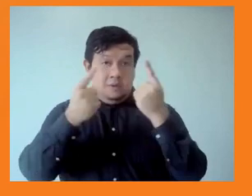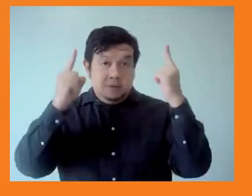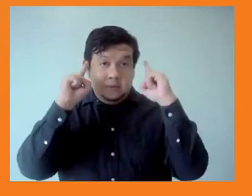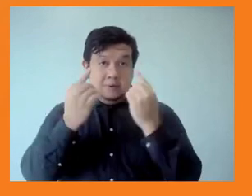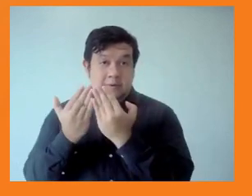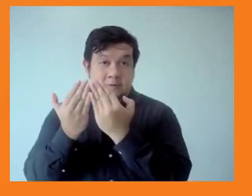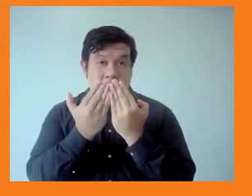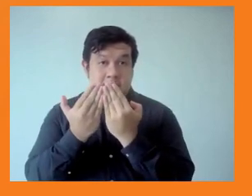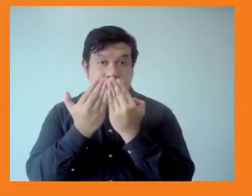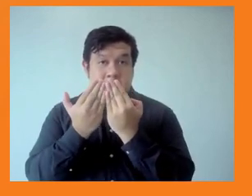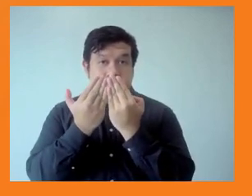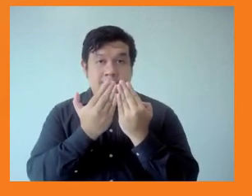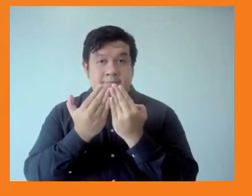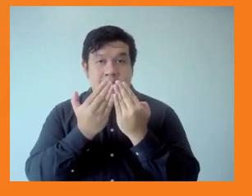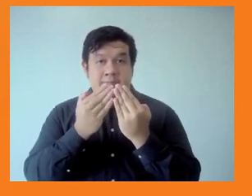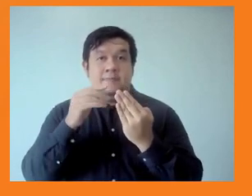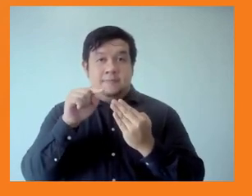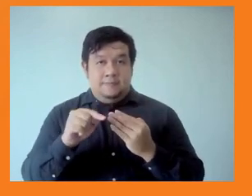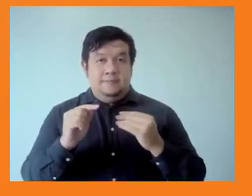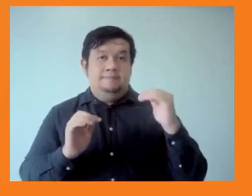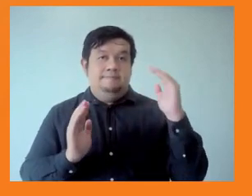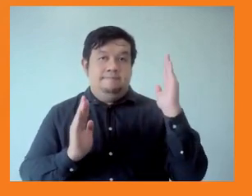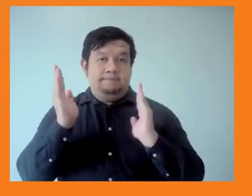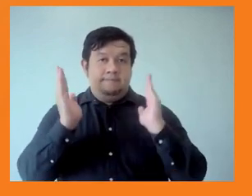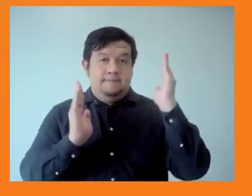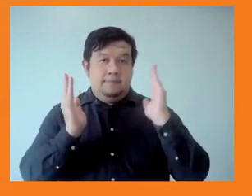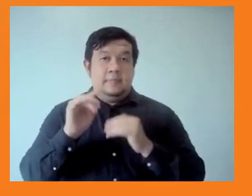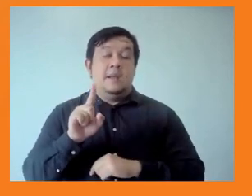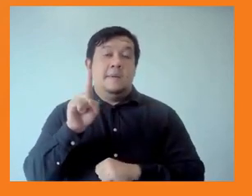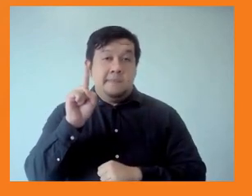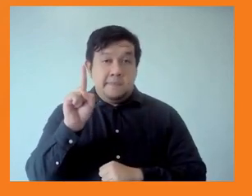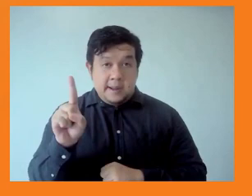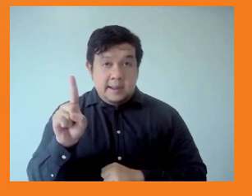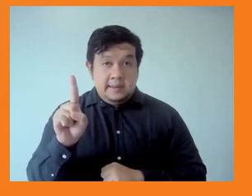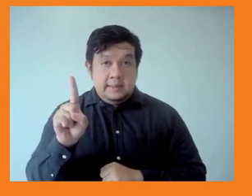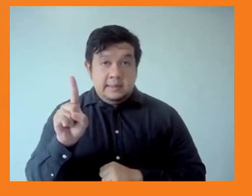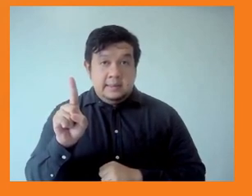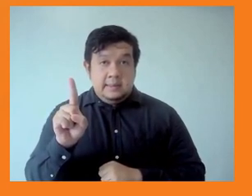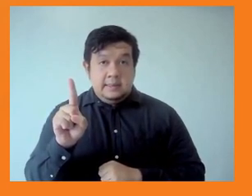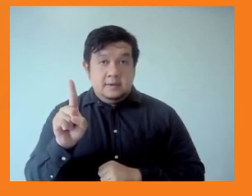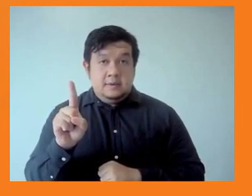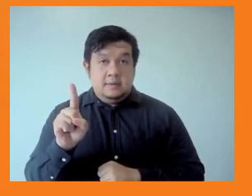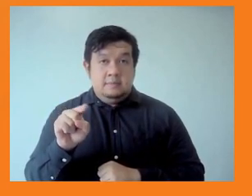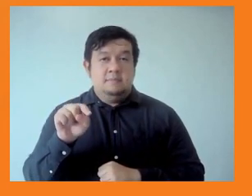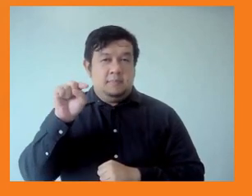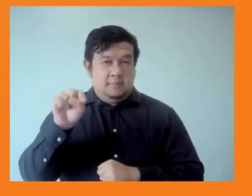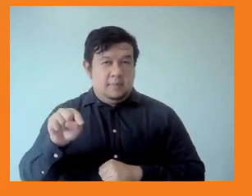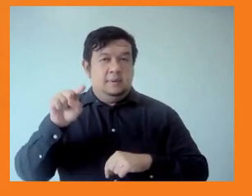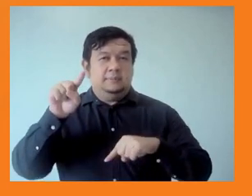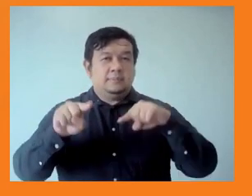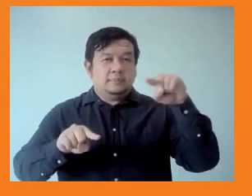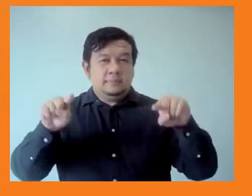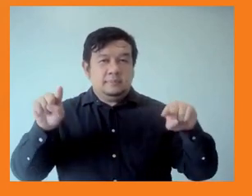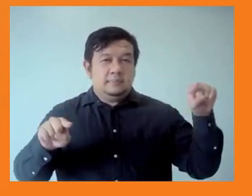To fund this, the best way is to use progressive taxation. are multiple ways that we look at in the recommendations of doing this,